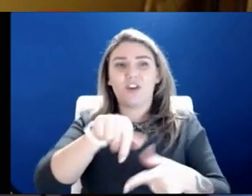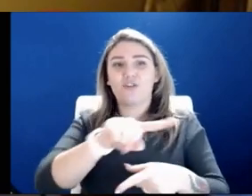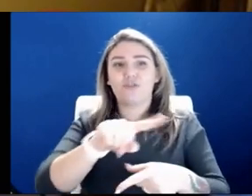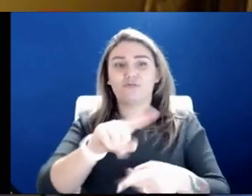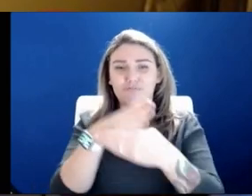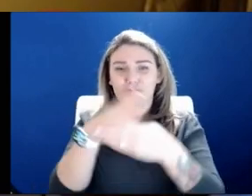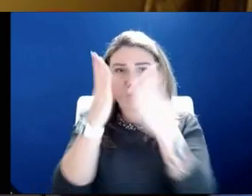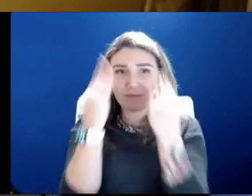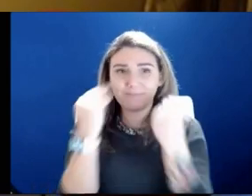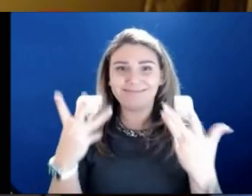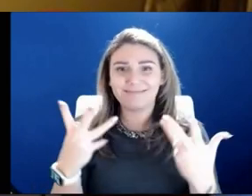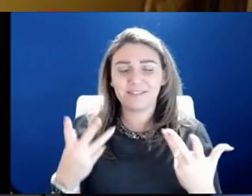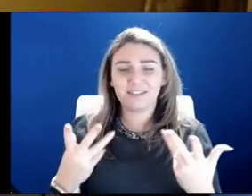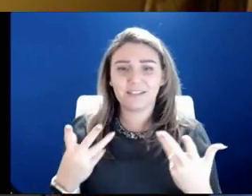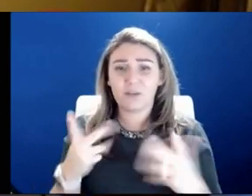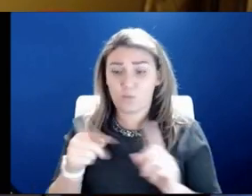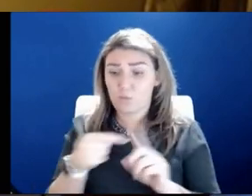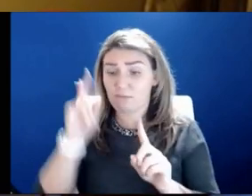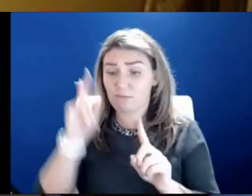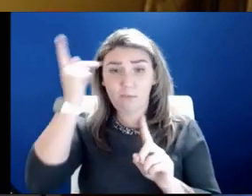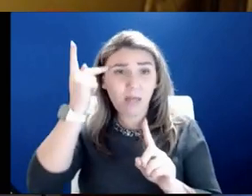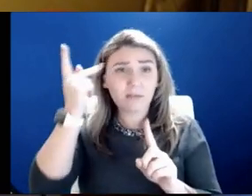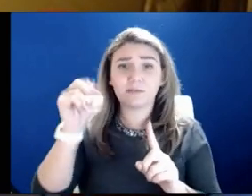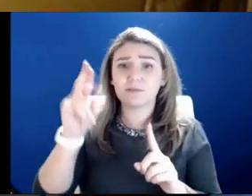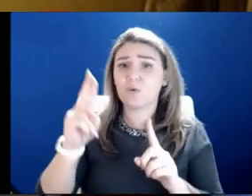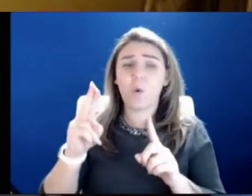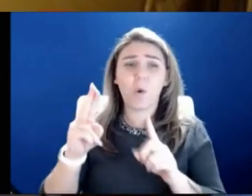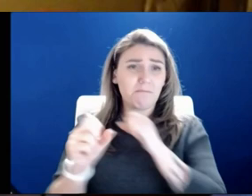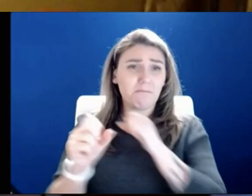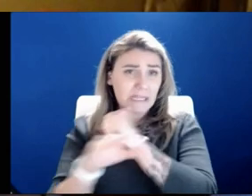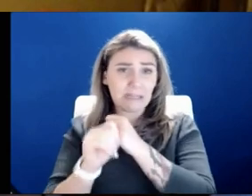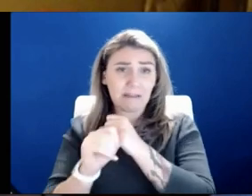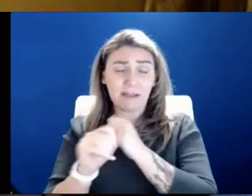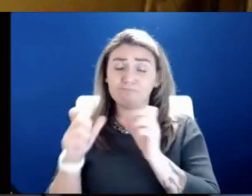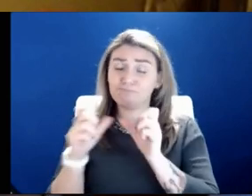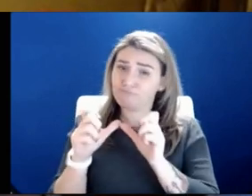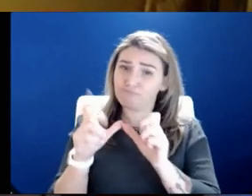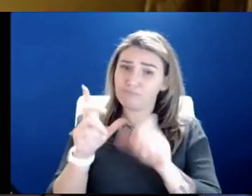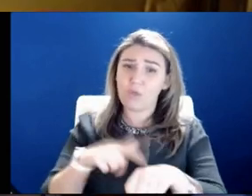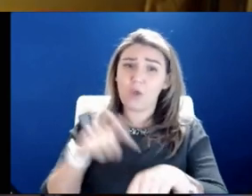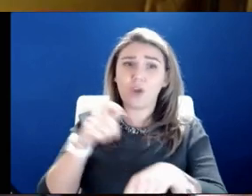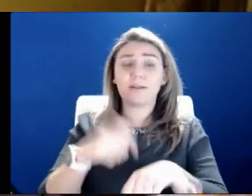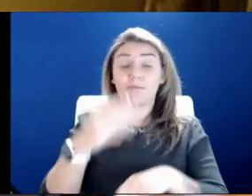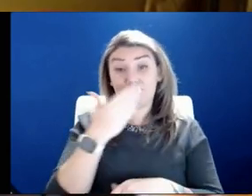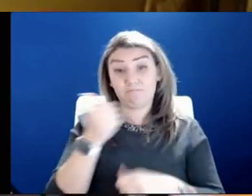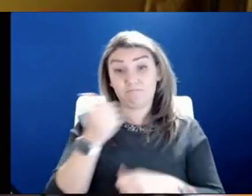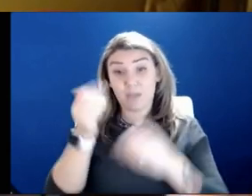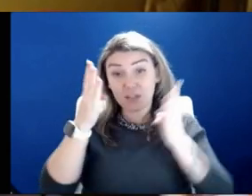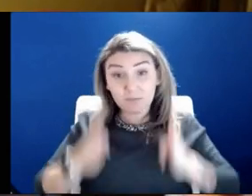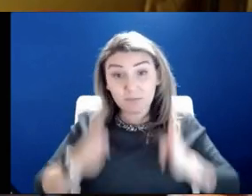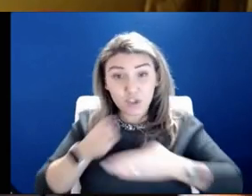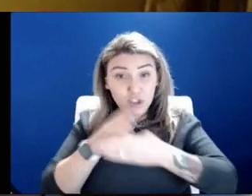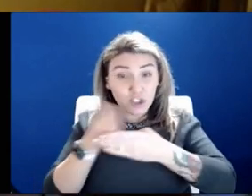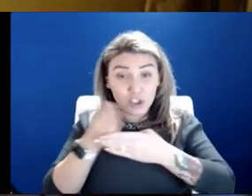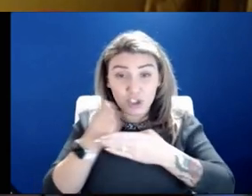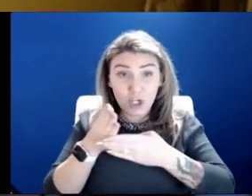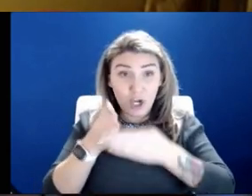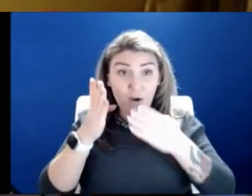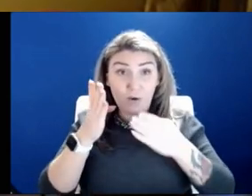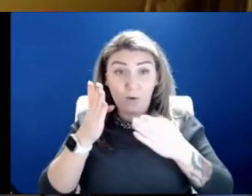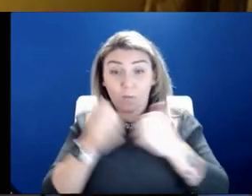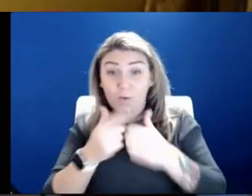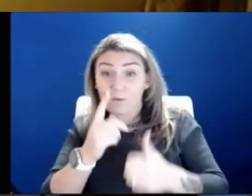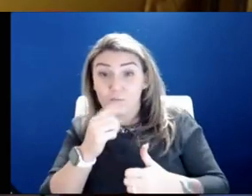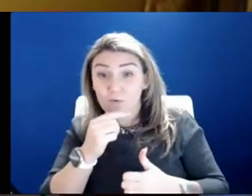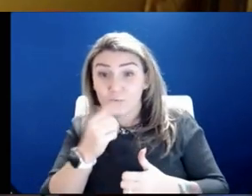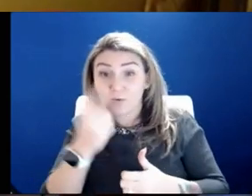You know, when you are in politics or media long enough, you actually learn the best person to share information is actually somebody